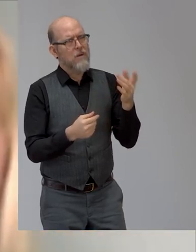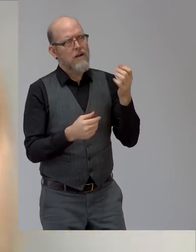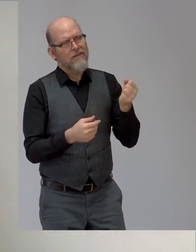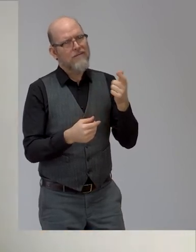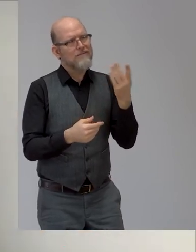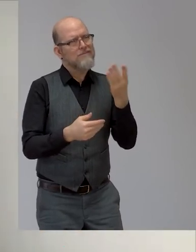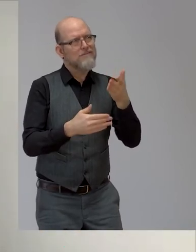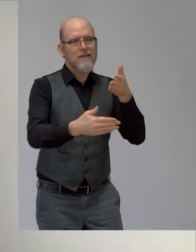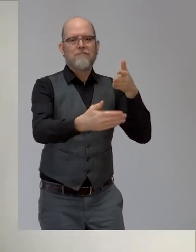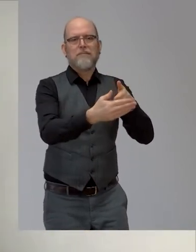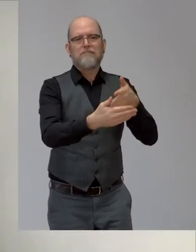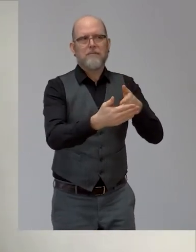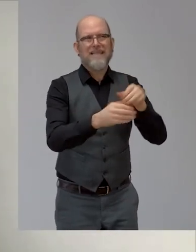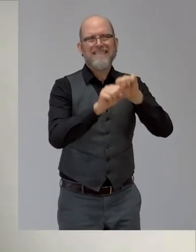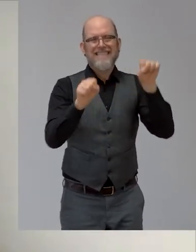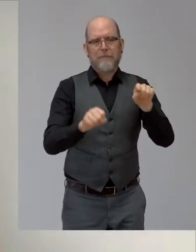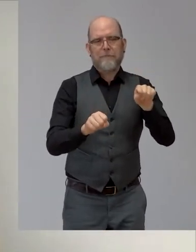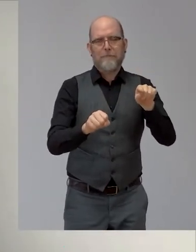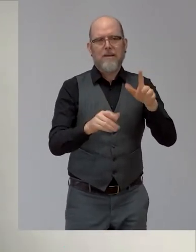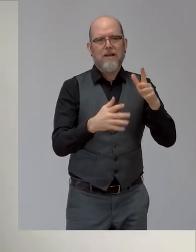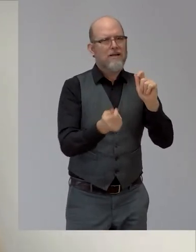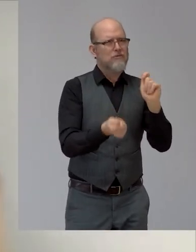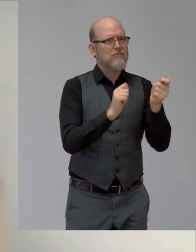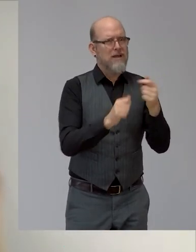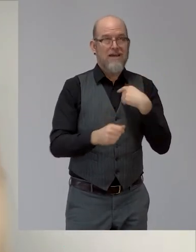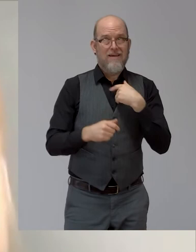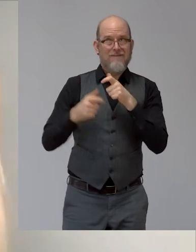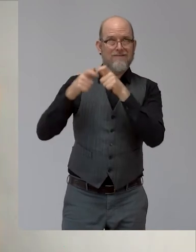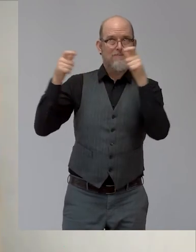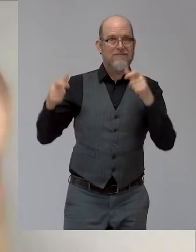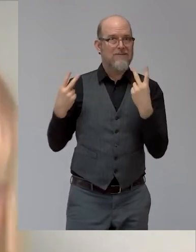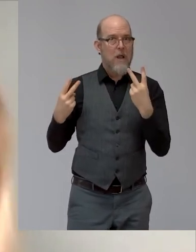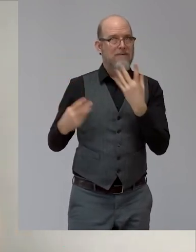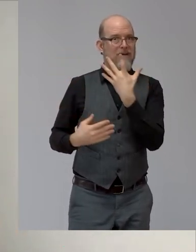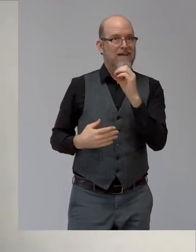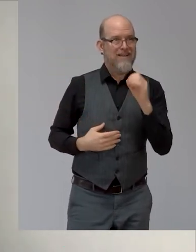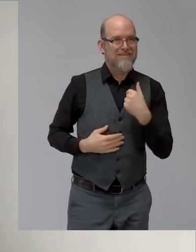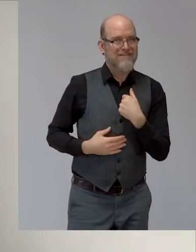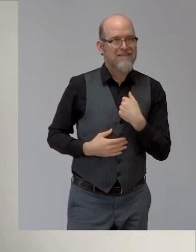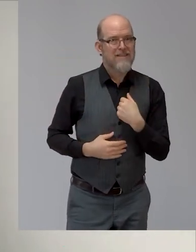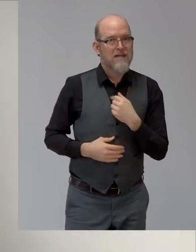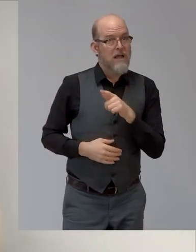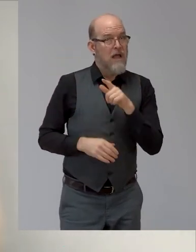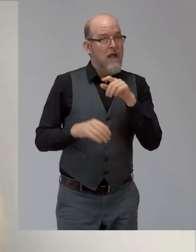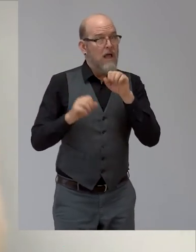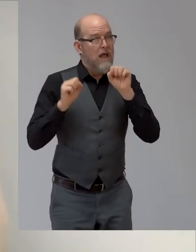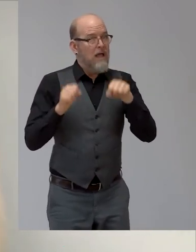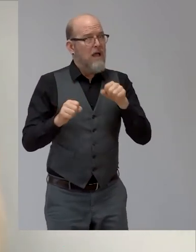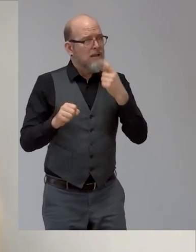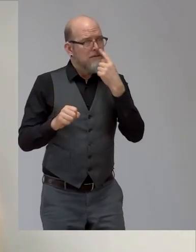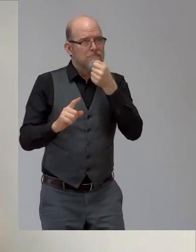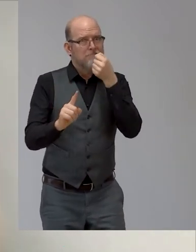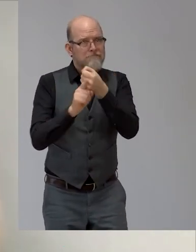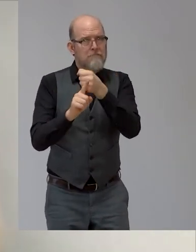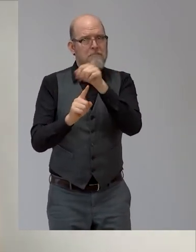we've got 500 of you, you know, we've got your, the power of your supply chains, the power of you leaders, the power of your employees, the power of your brands. What do you think